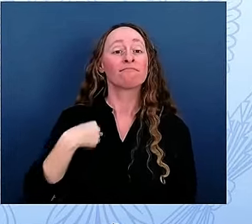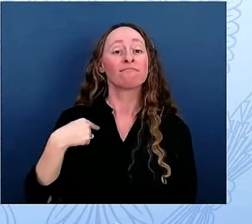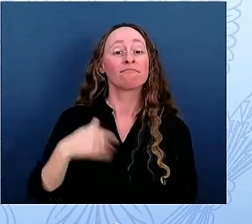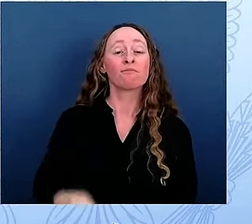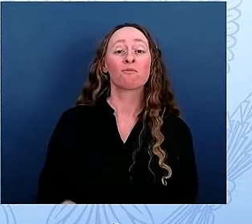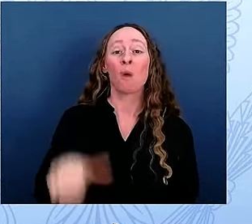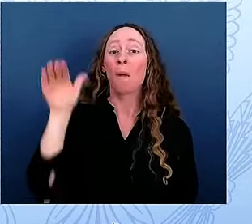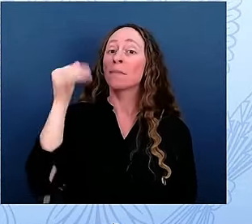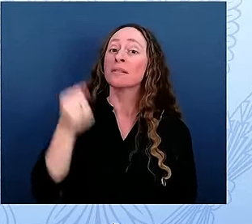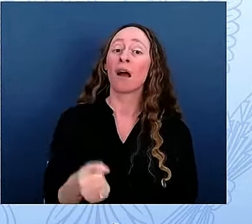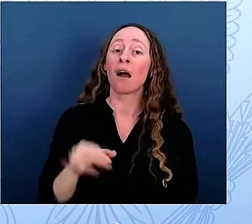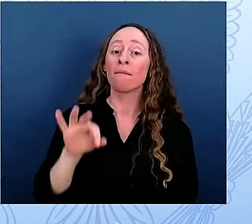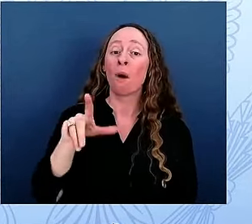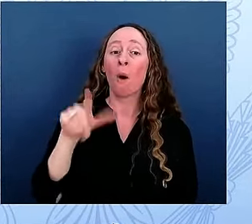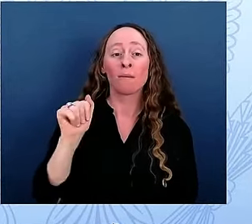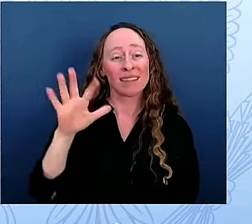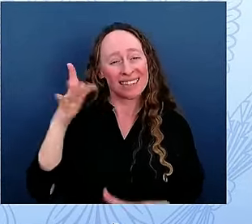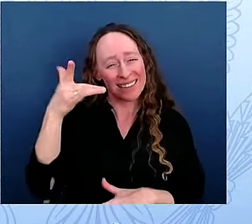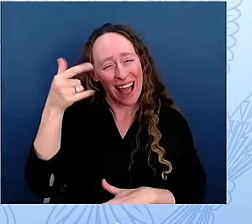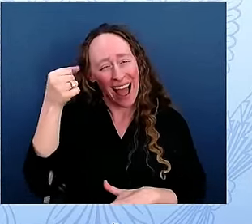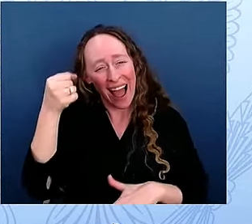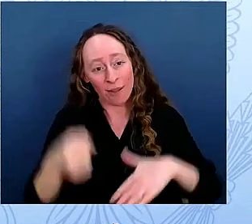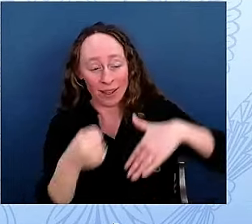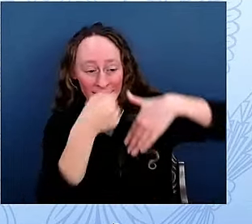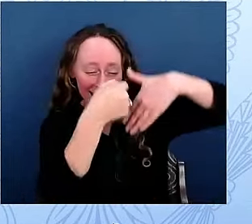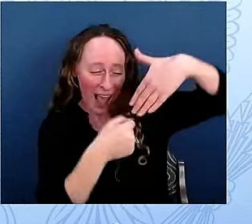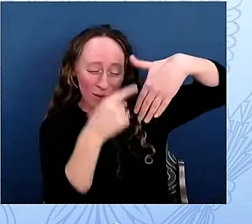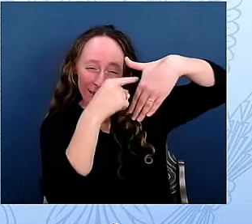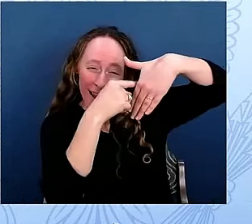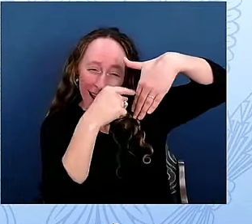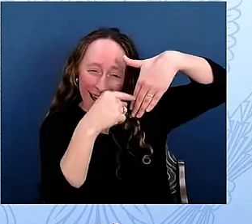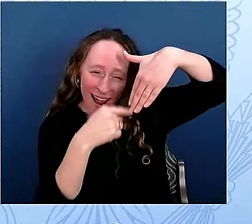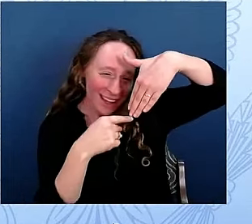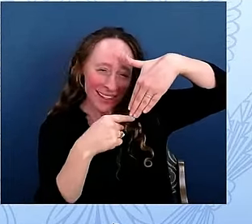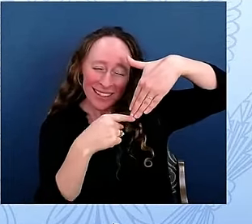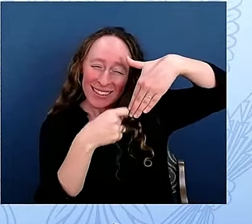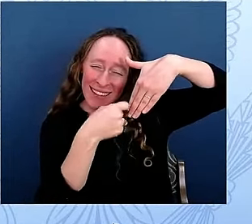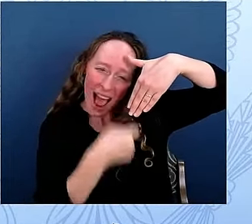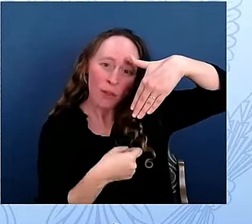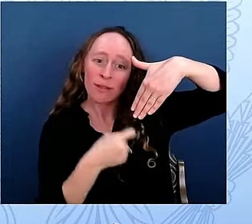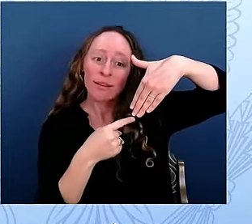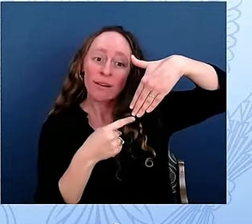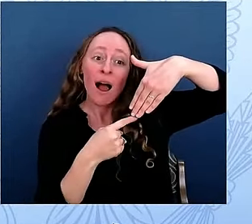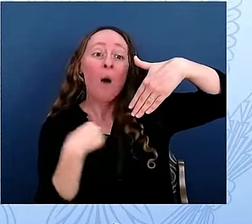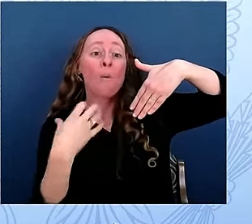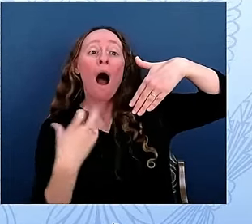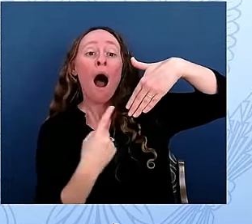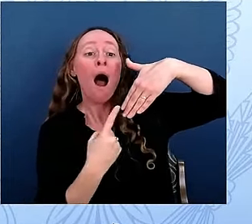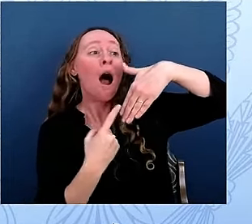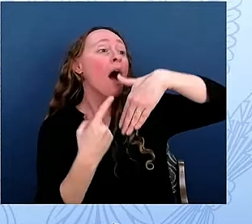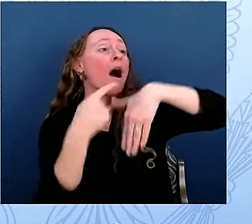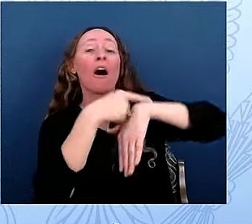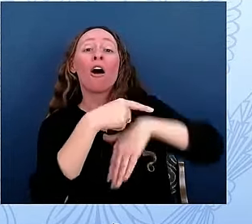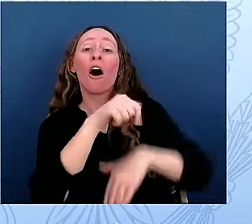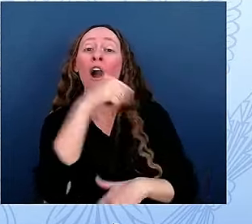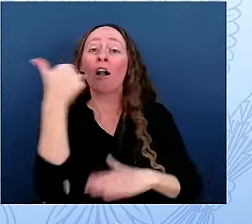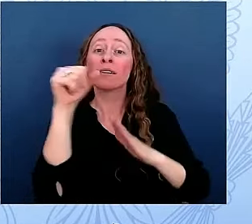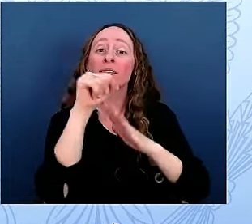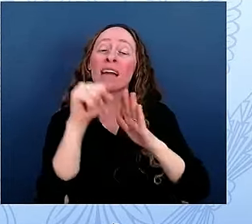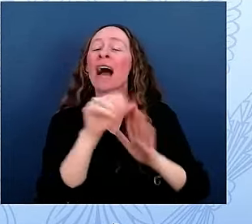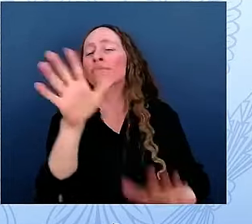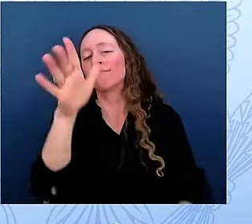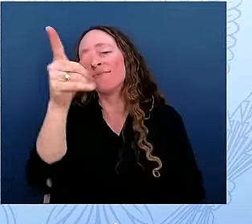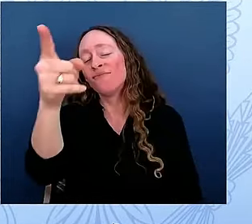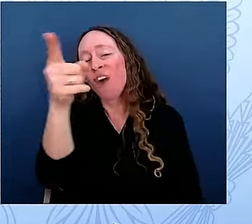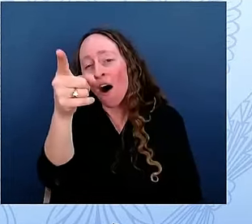in the United States. It feels like it takes forever to travel to another state. As a child, I used to feel that I